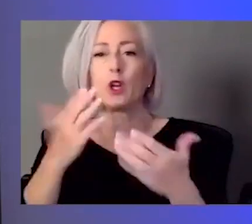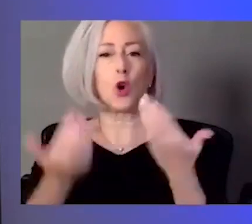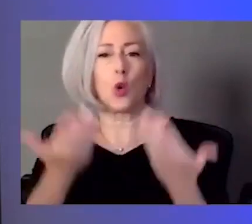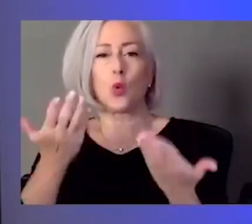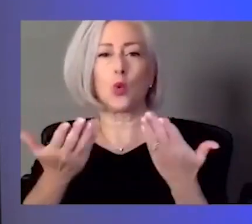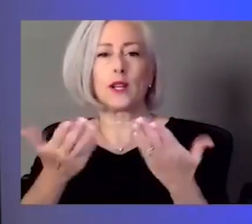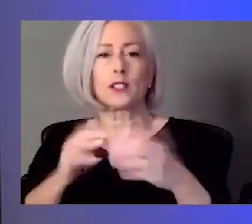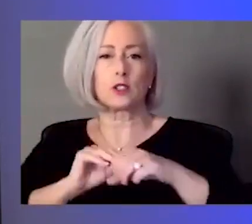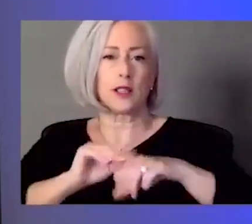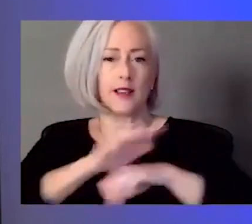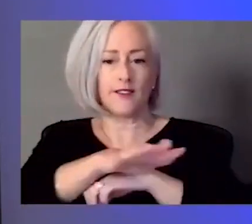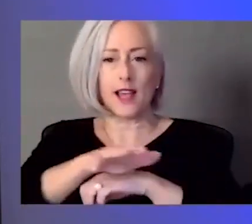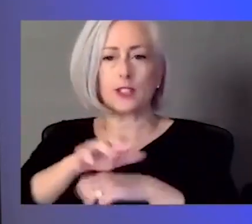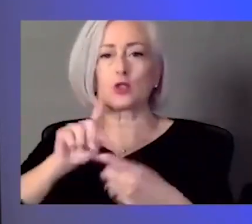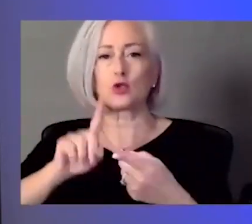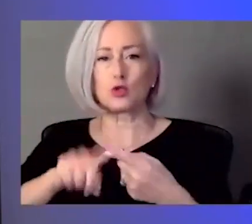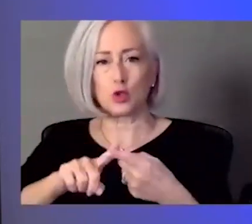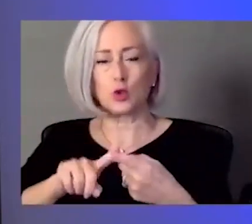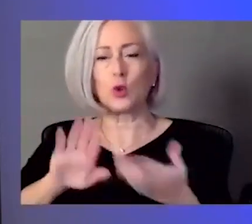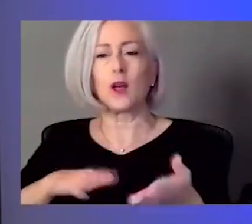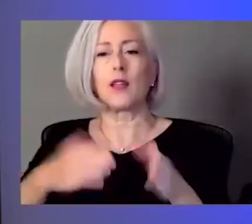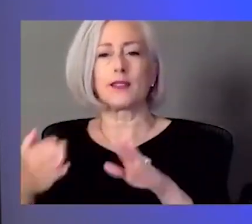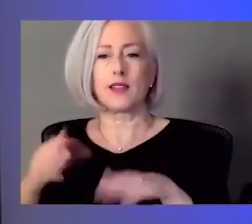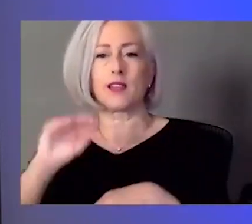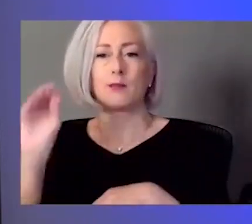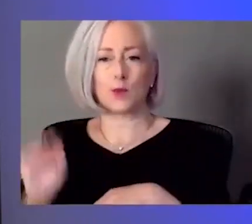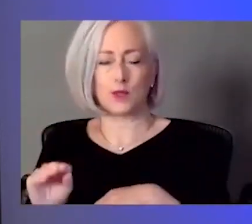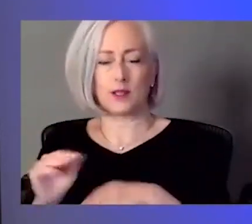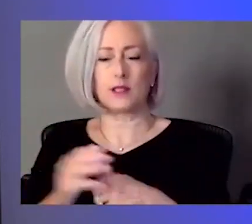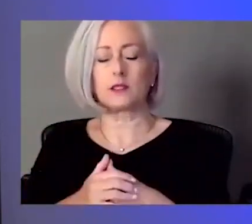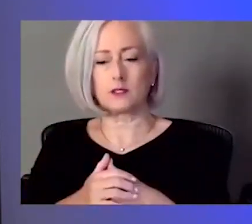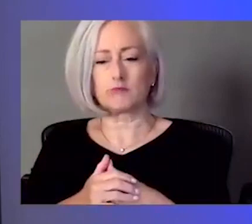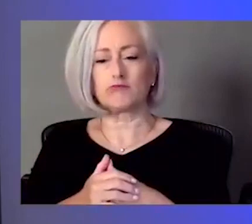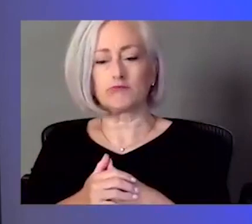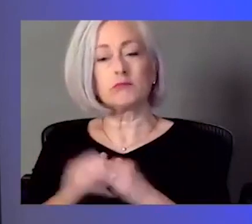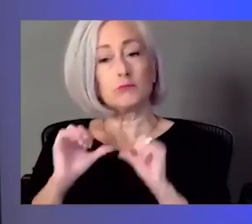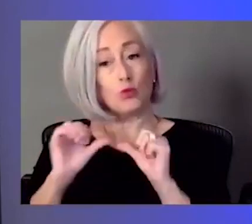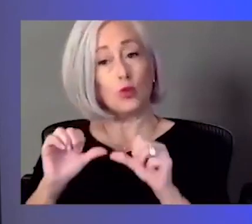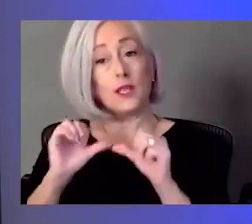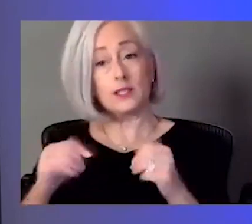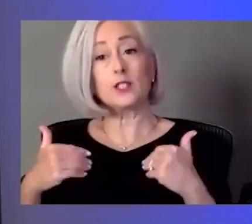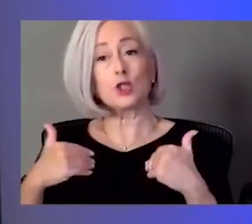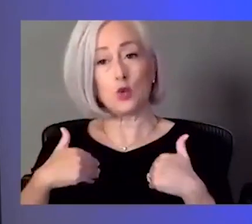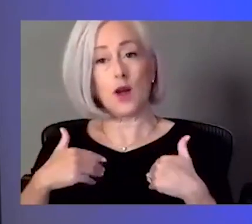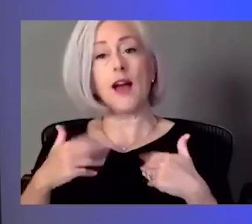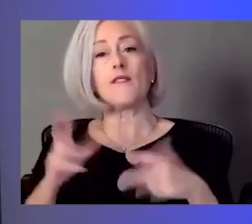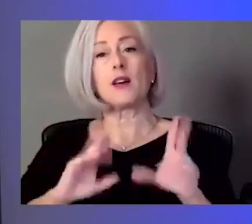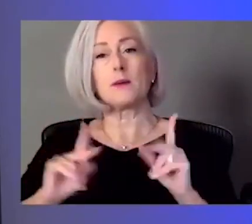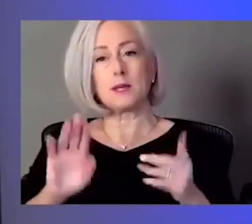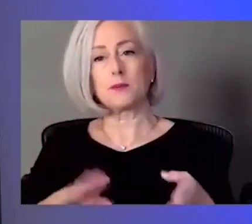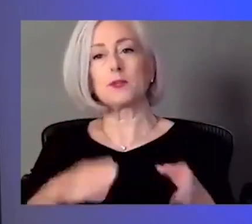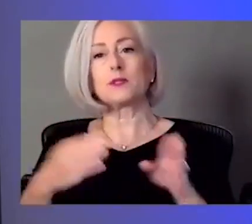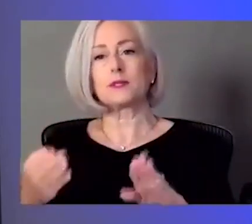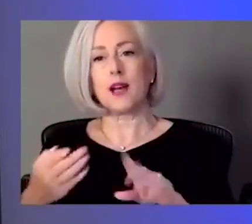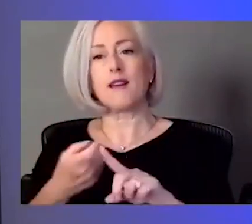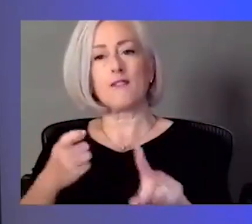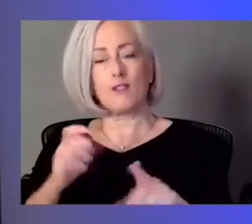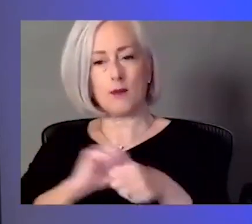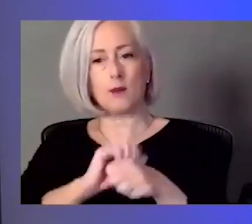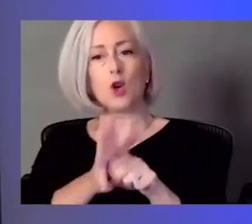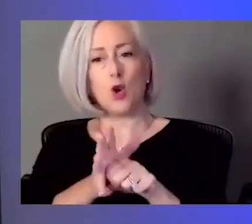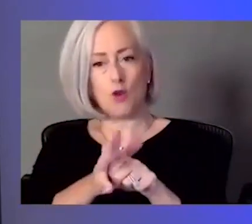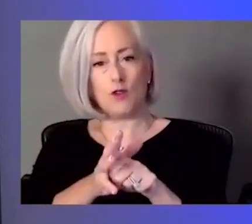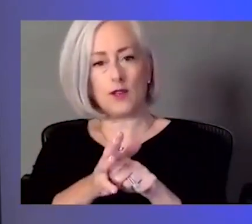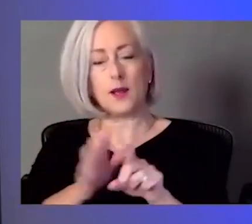death rates. Yeah. Um, we have had, um, and continue to have deaths of patients who have had COVID-19. Our most